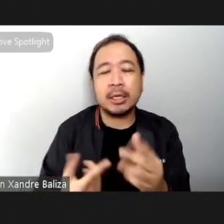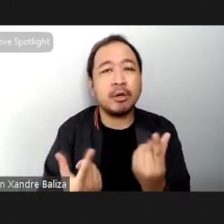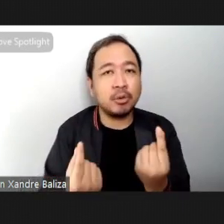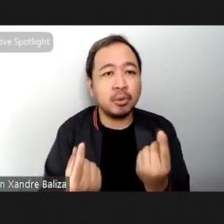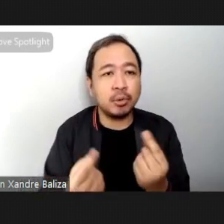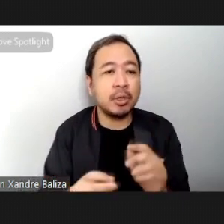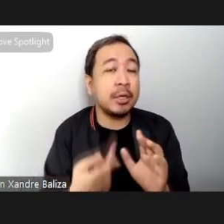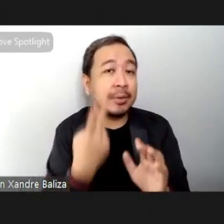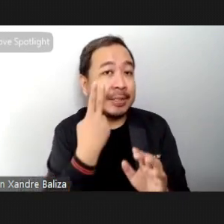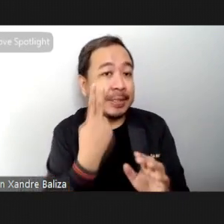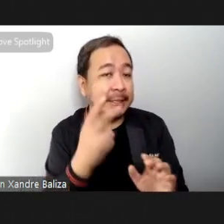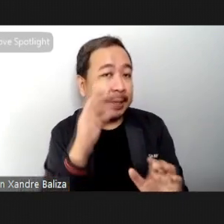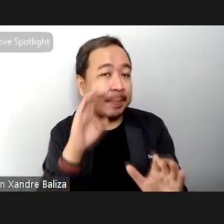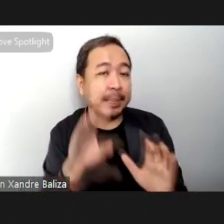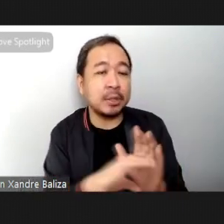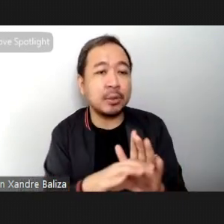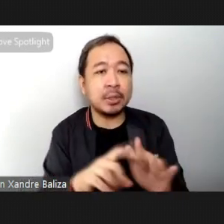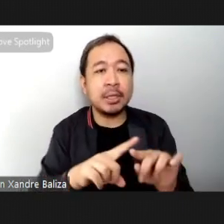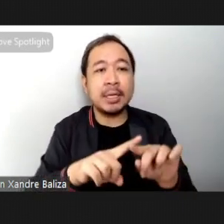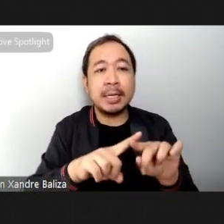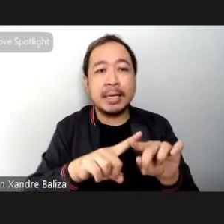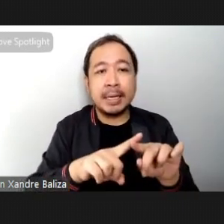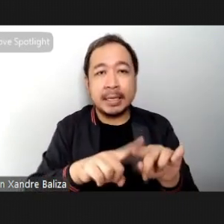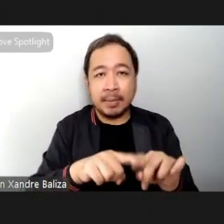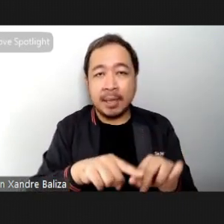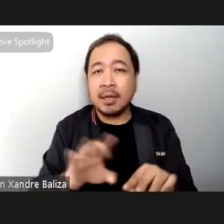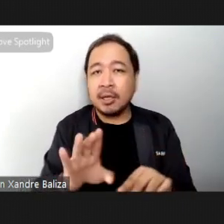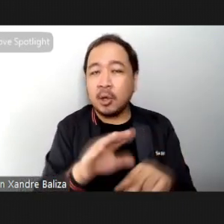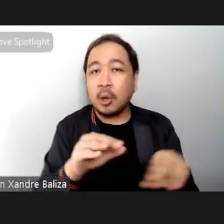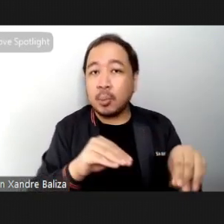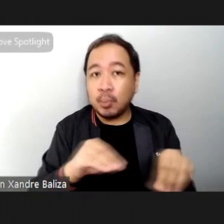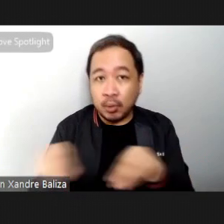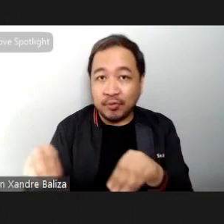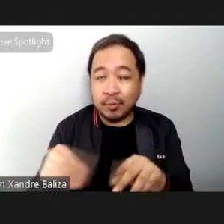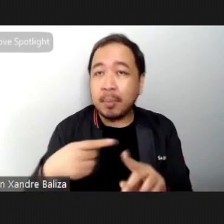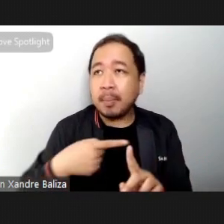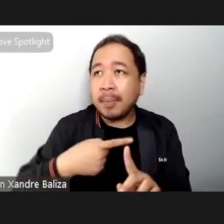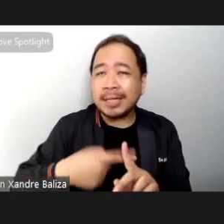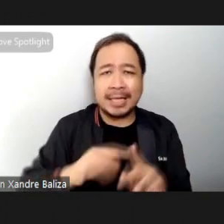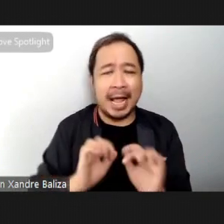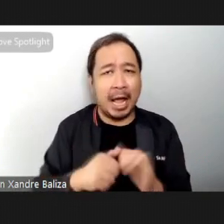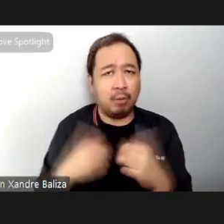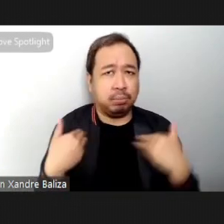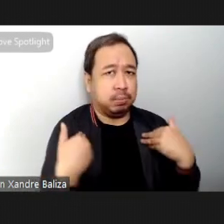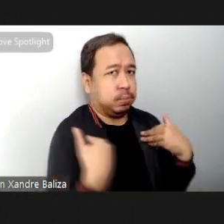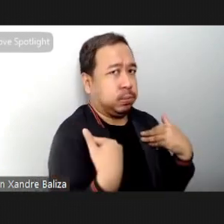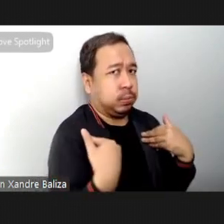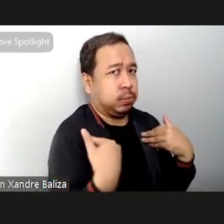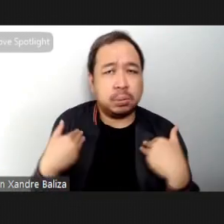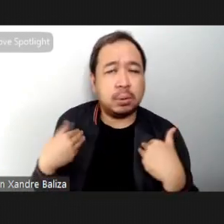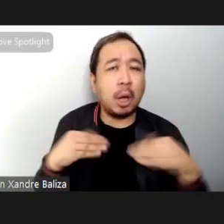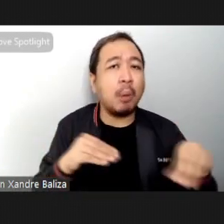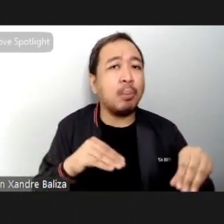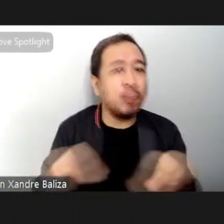move you do and the exaggeration of the body articulation you can achieve an artistic form